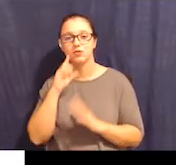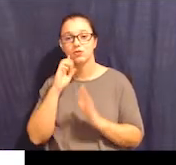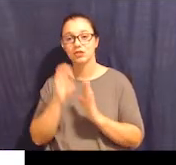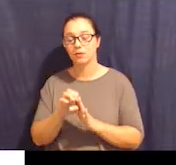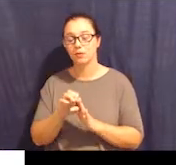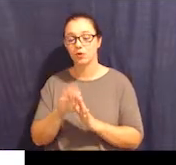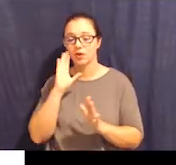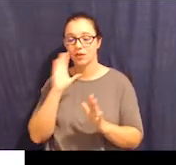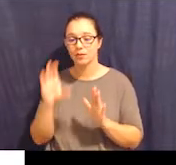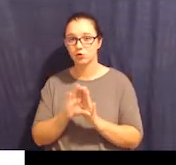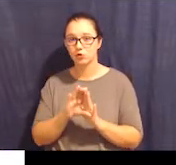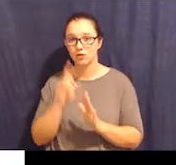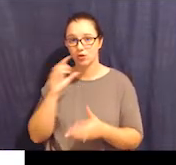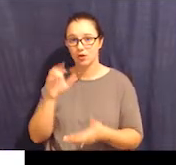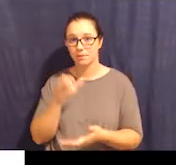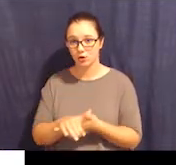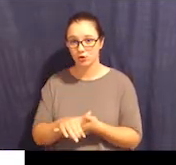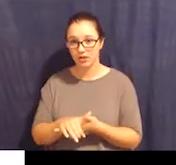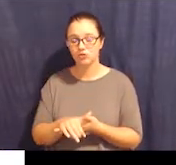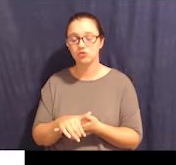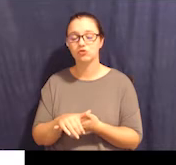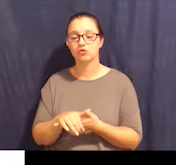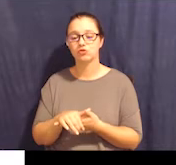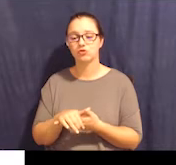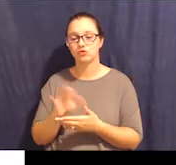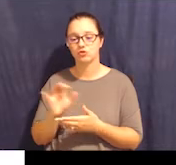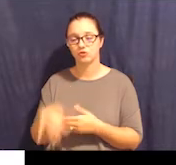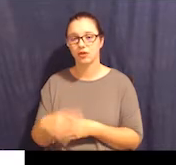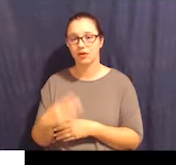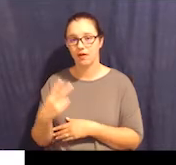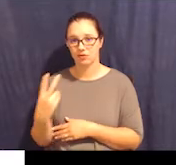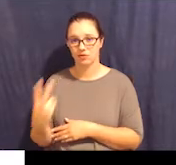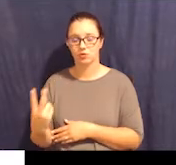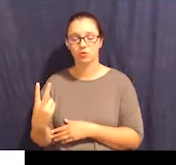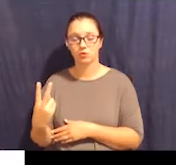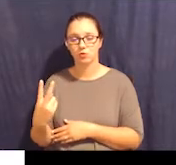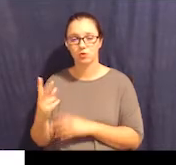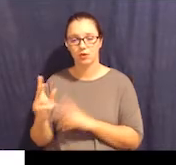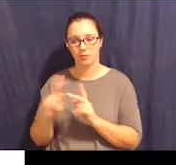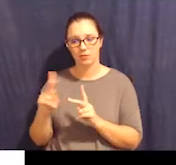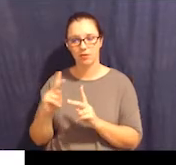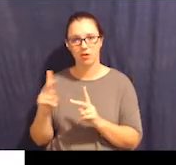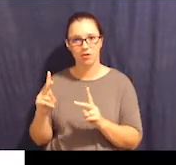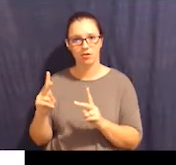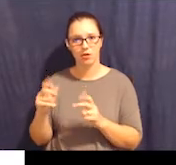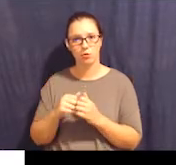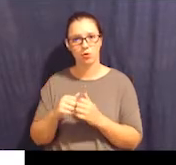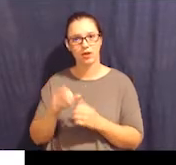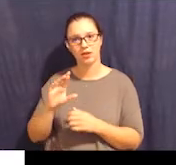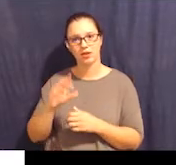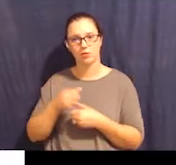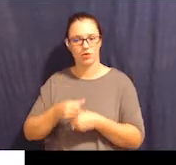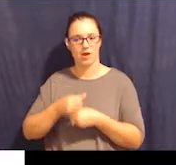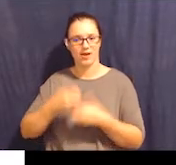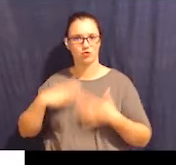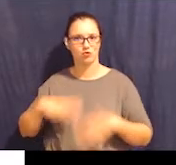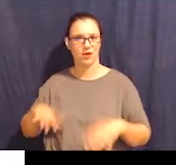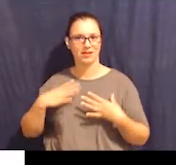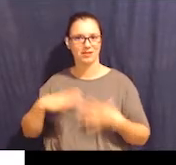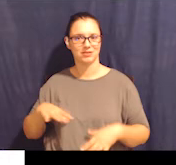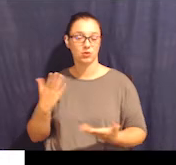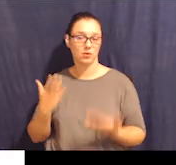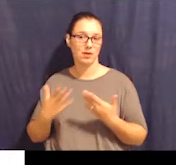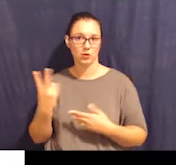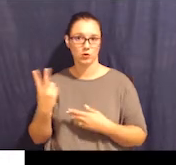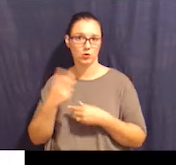people who are wearing bride's dresses. So, you know, potentially two brides who are getting married. And I think that that's important to make